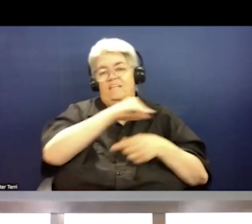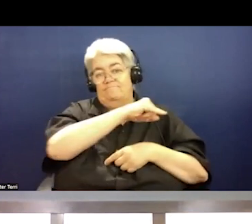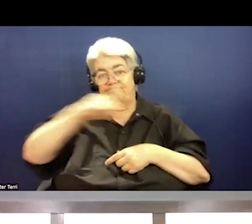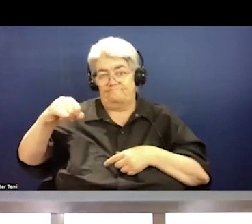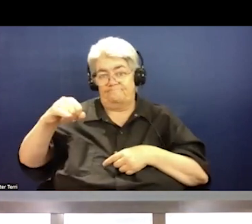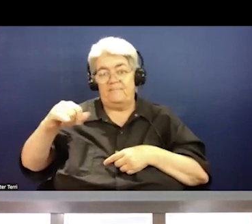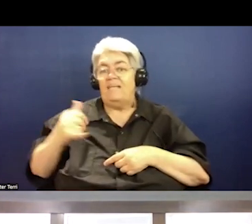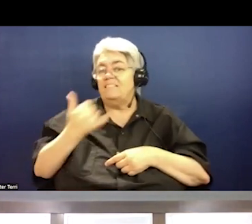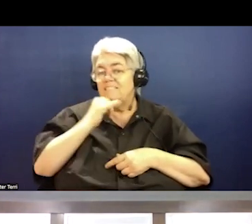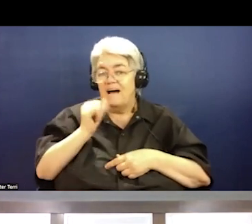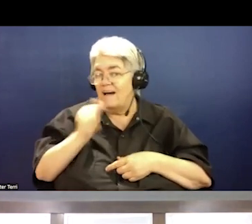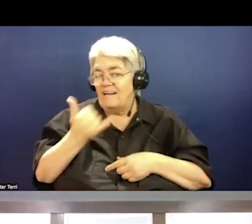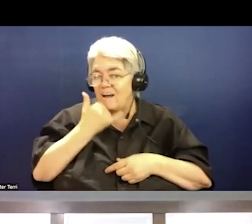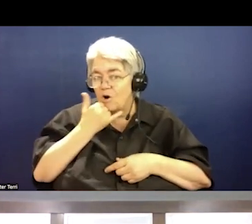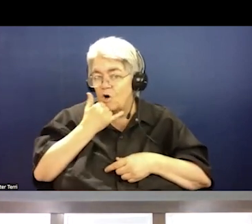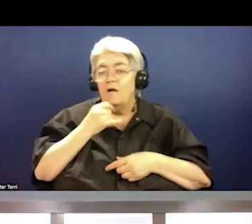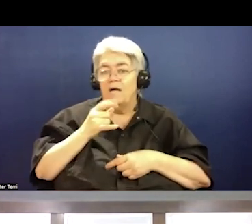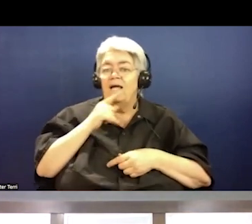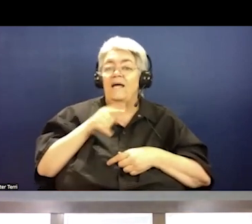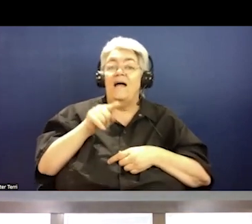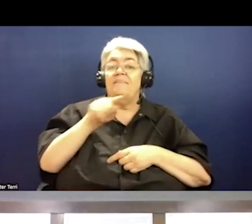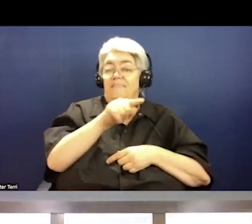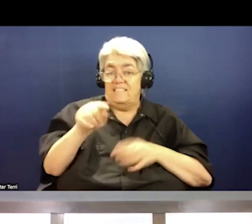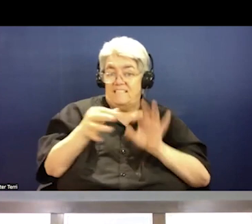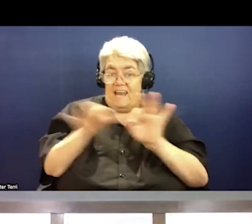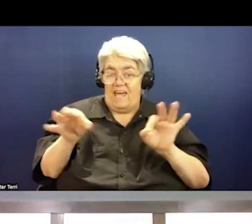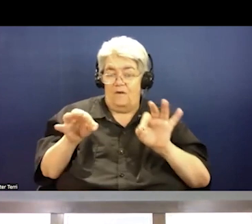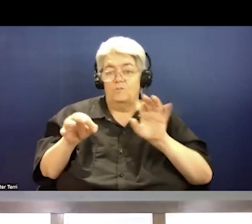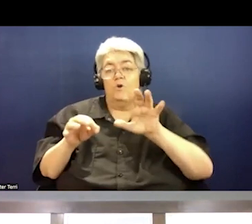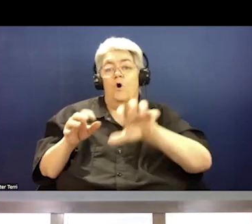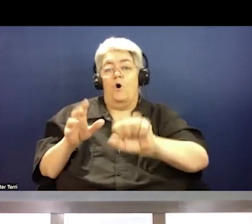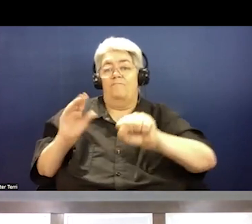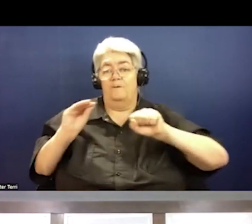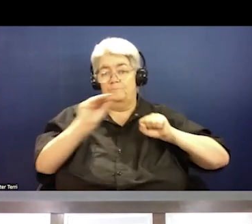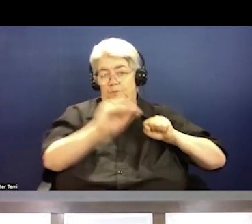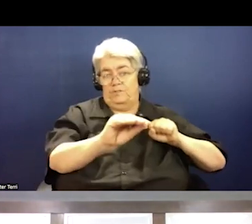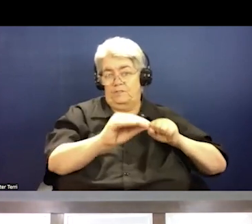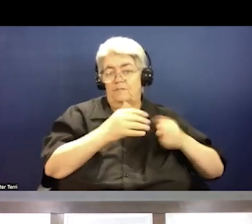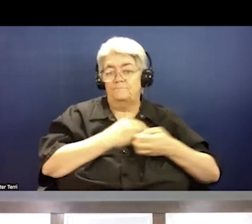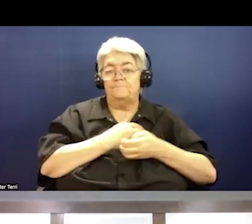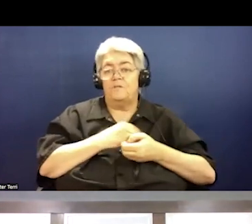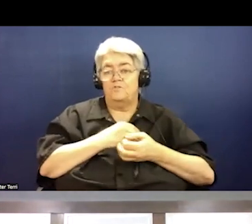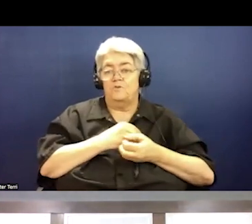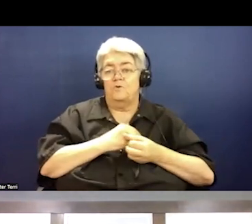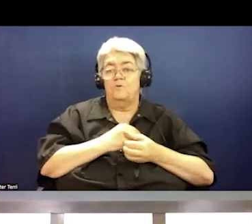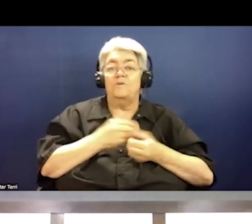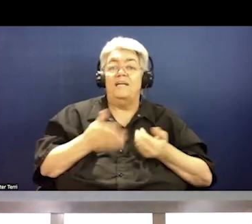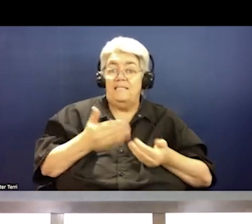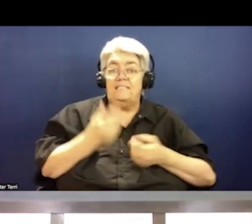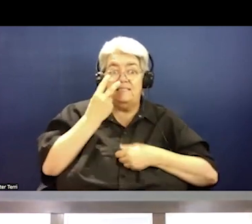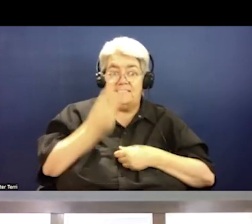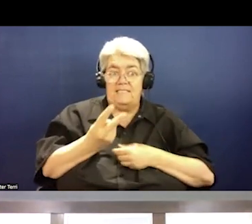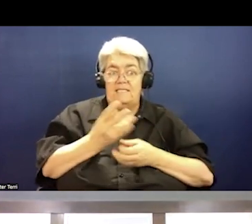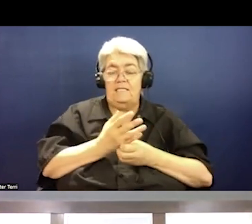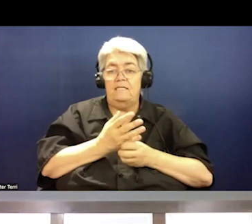error. It's actually changed to existing language from, from 2022, so that you can easily identify it, because